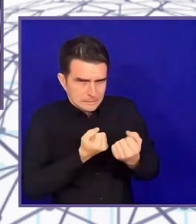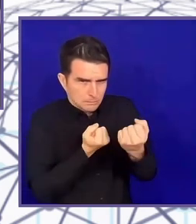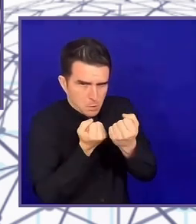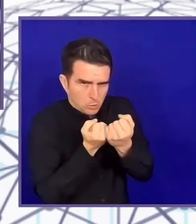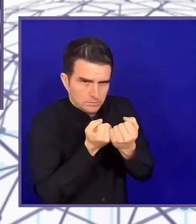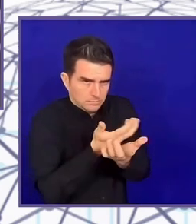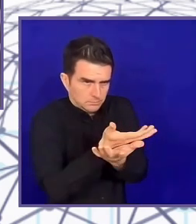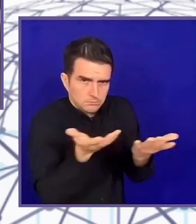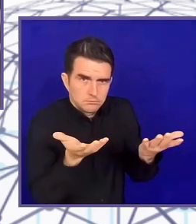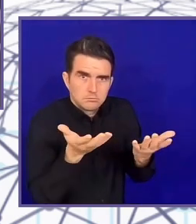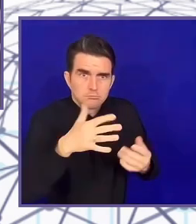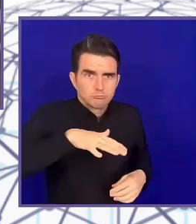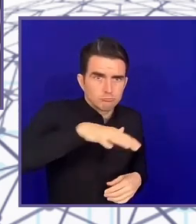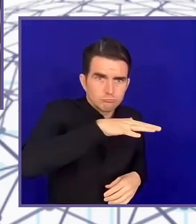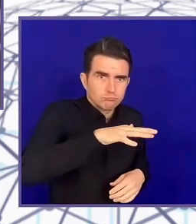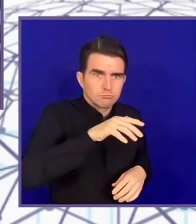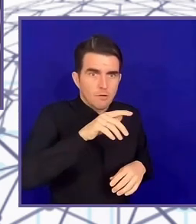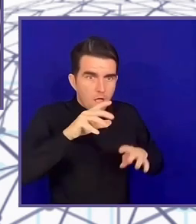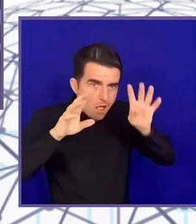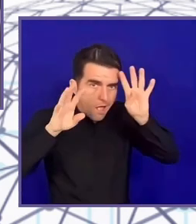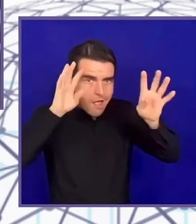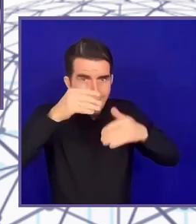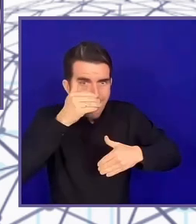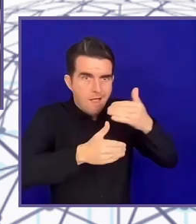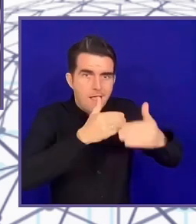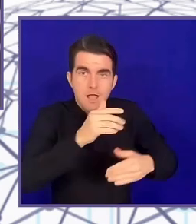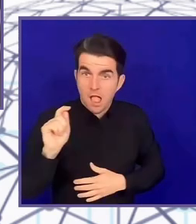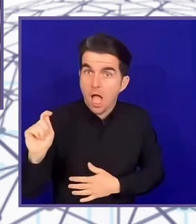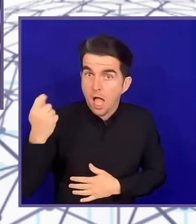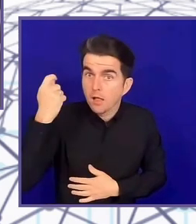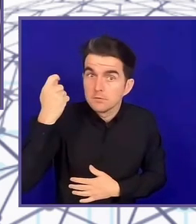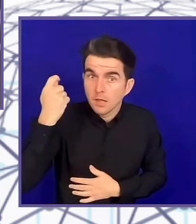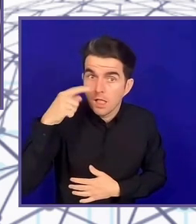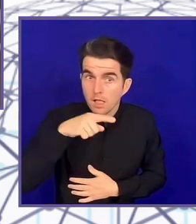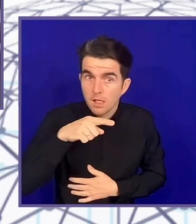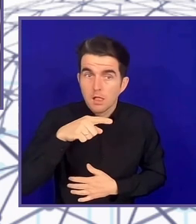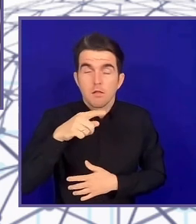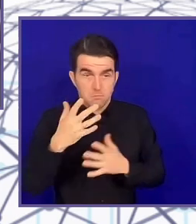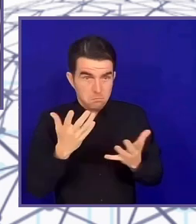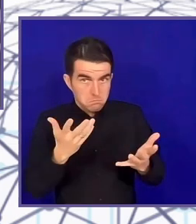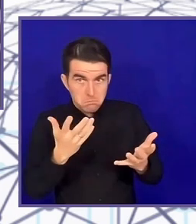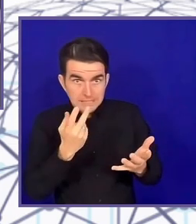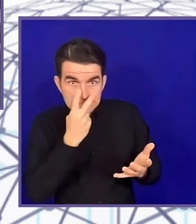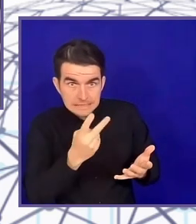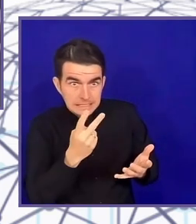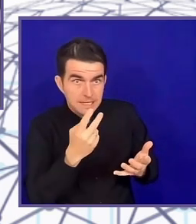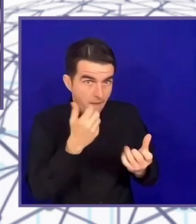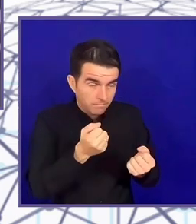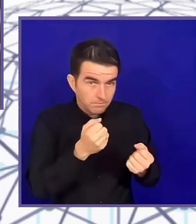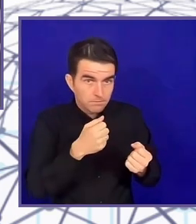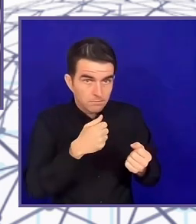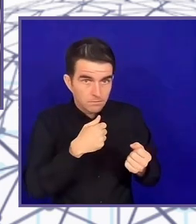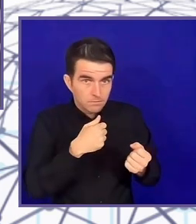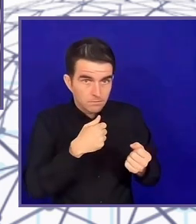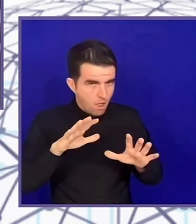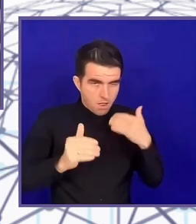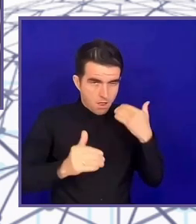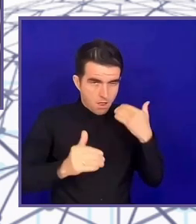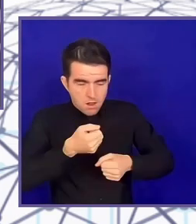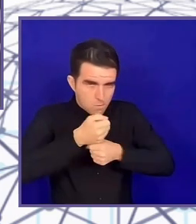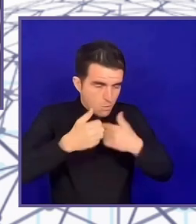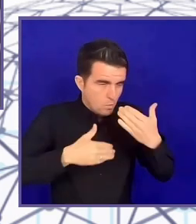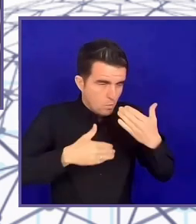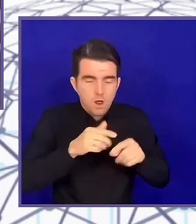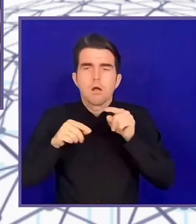South Africa. But trying to support the ventures to scale. Now, I always laughed when we started the 802030